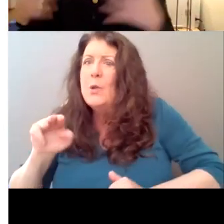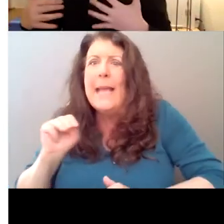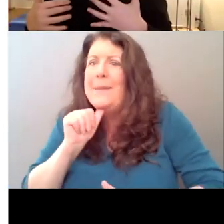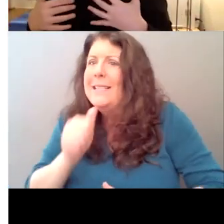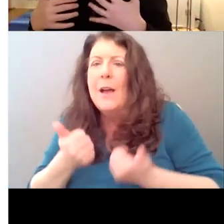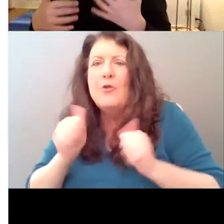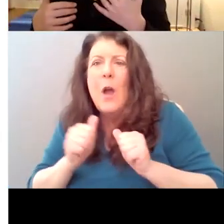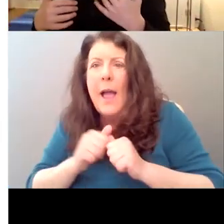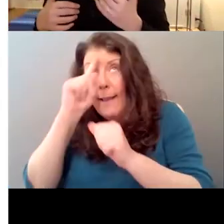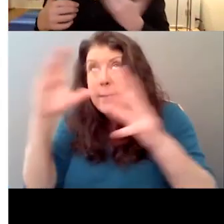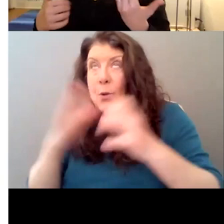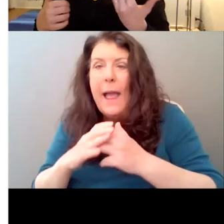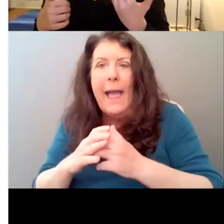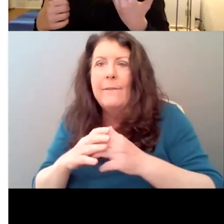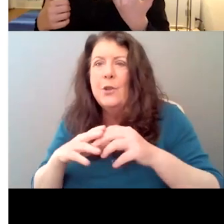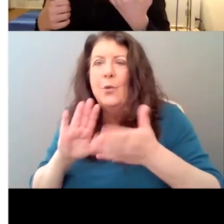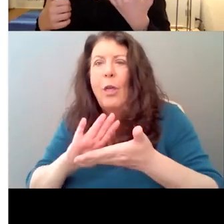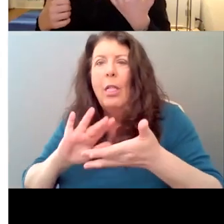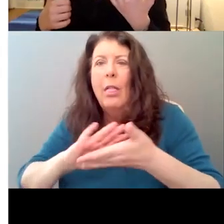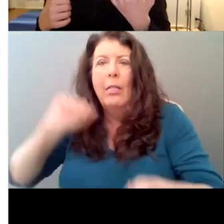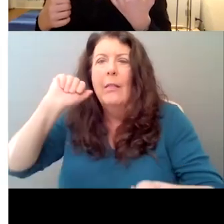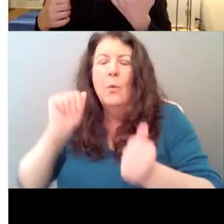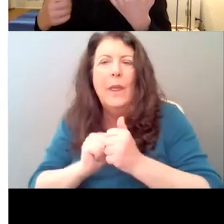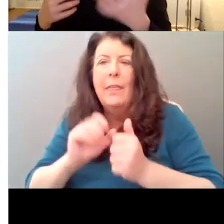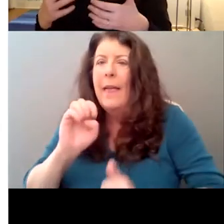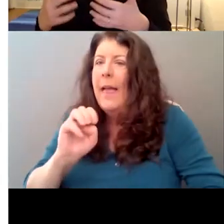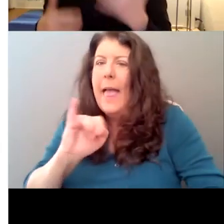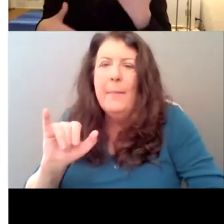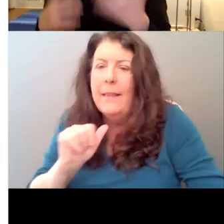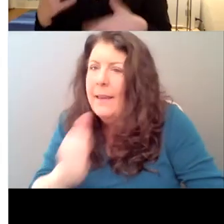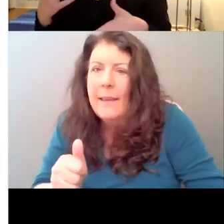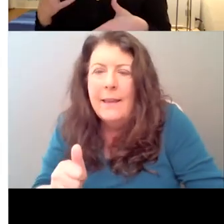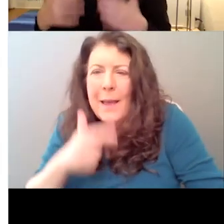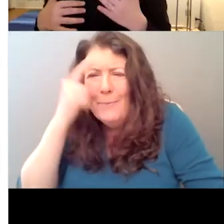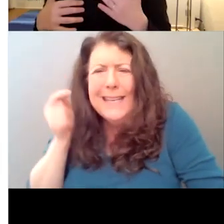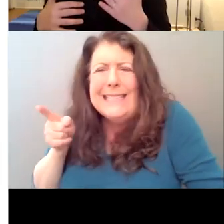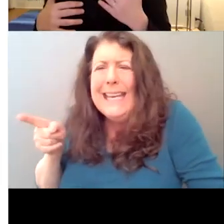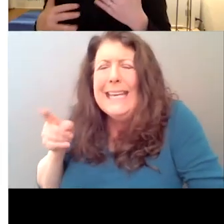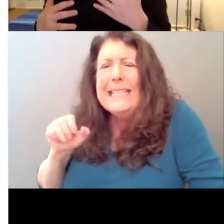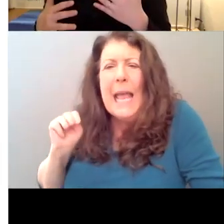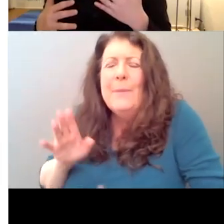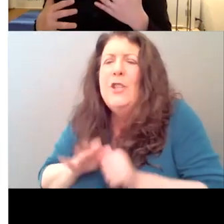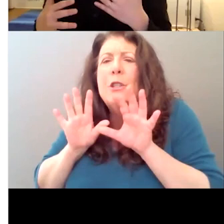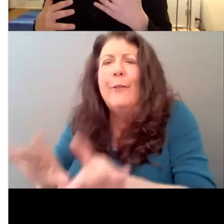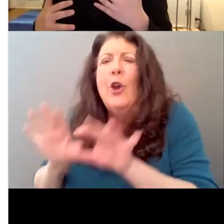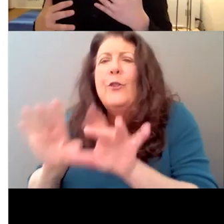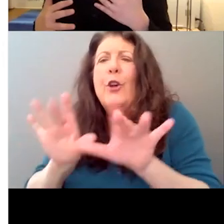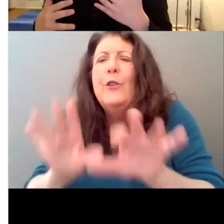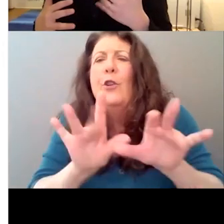everybody, but like he, he, you know, he's, he was, um, trying to take a sort of progressive interest in her poems.